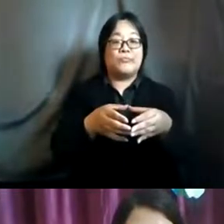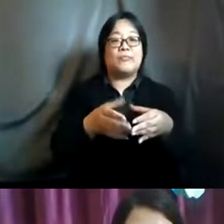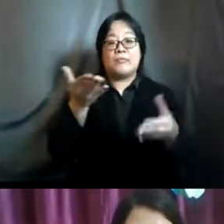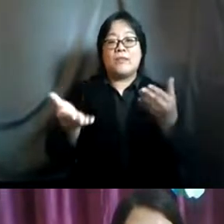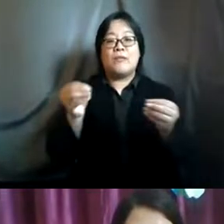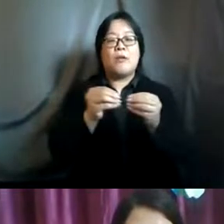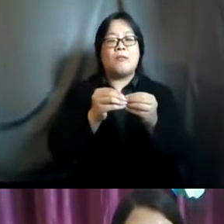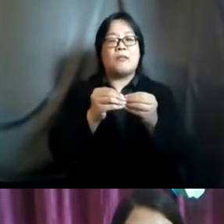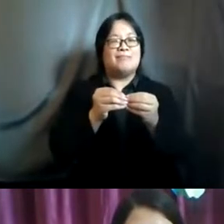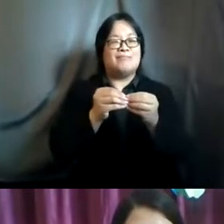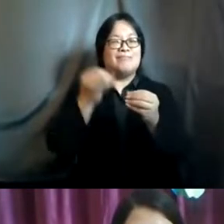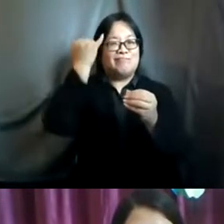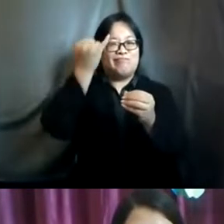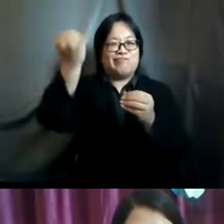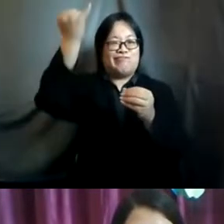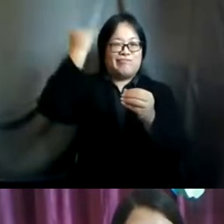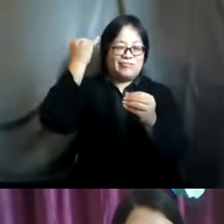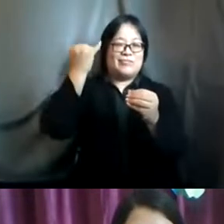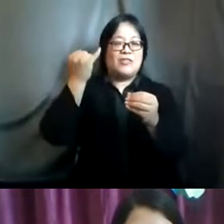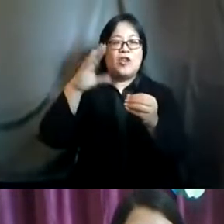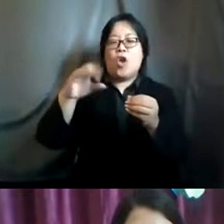elements who have not always been